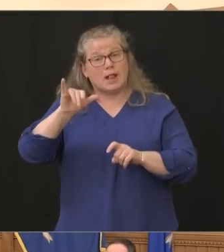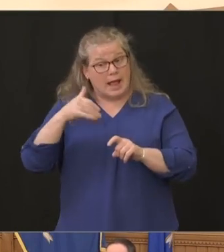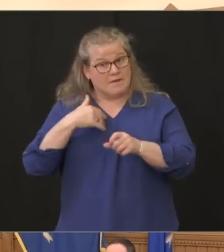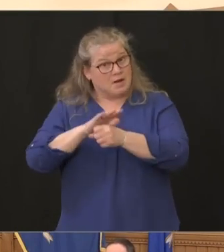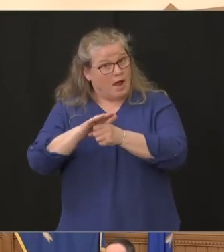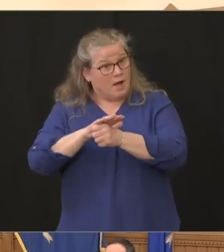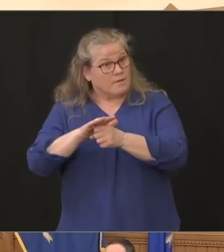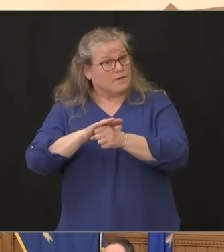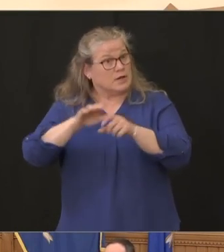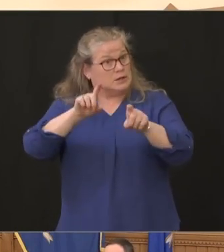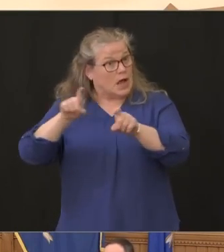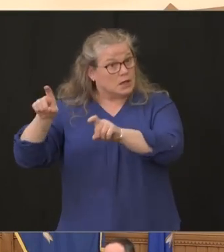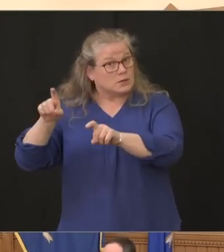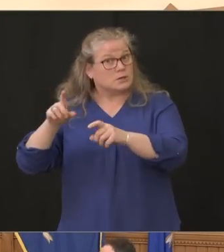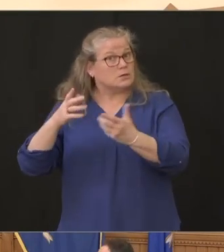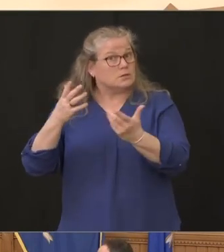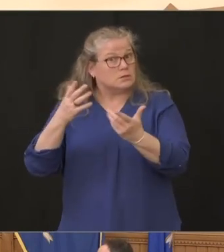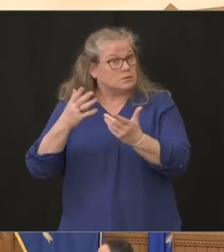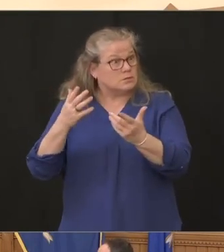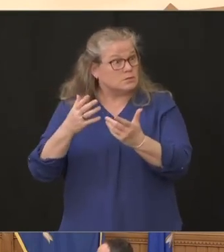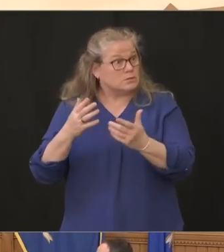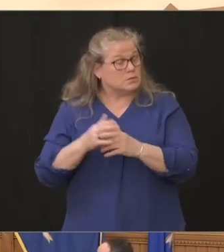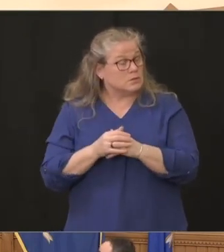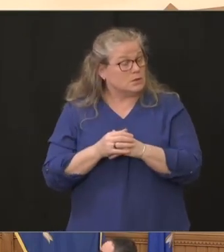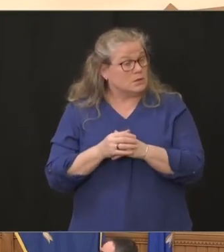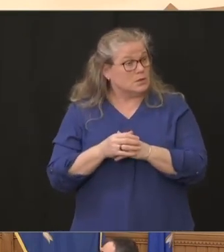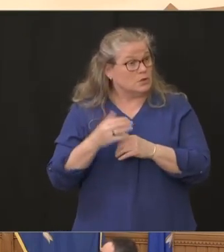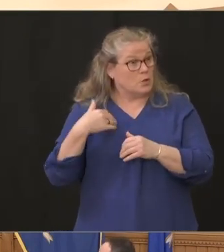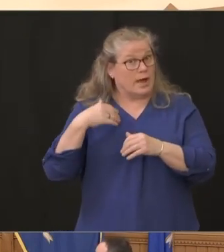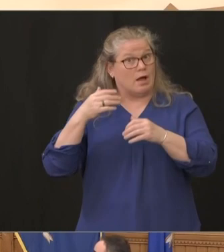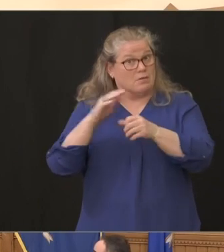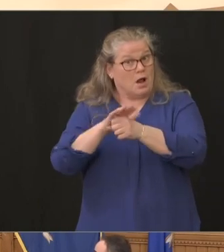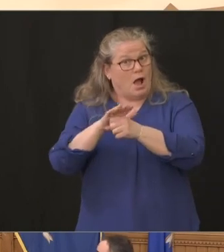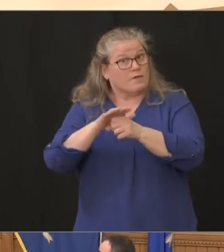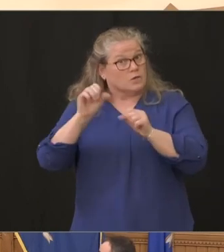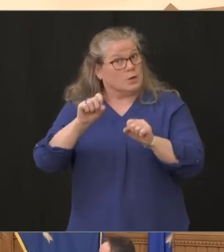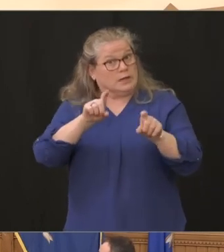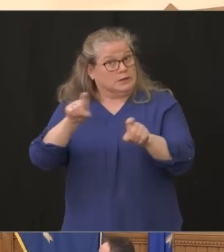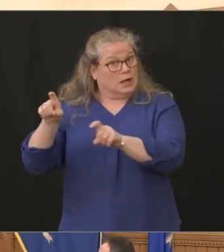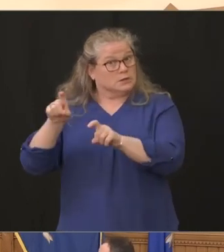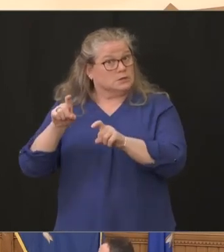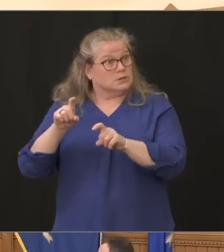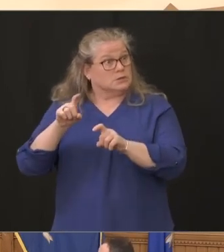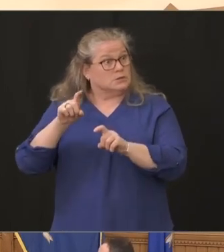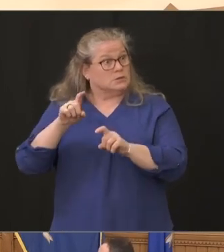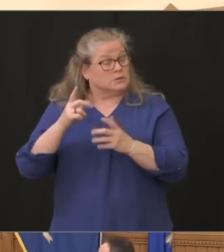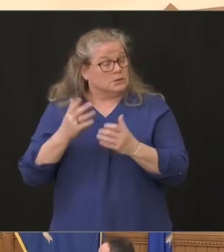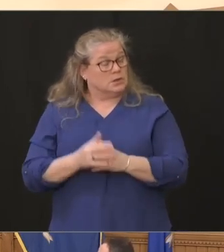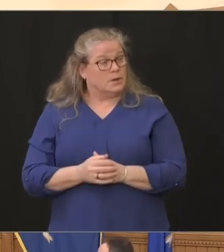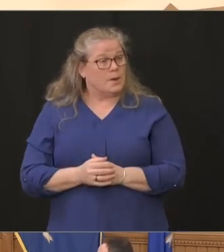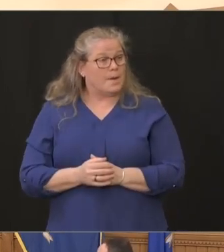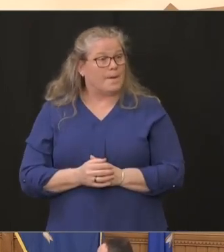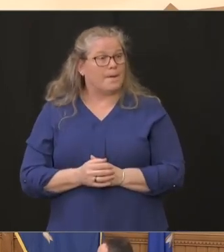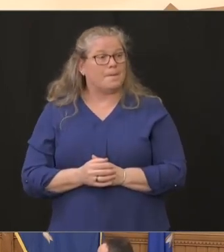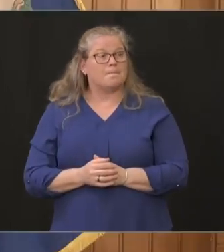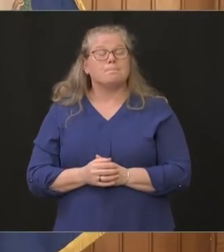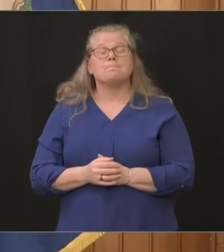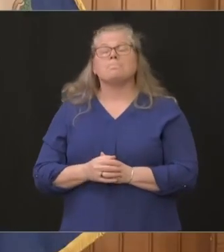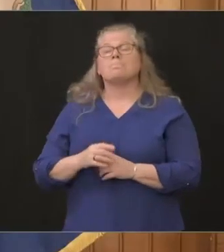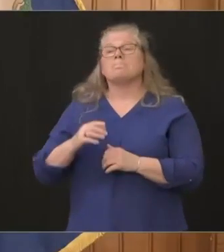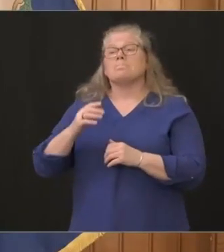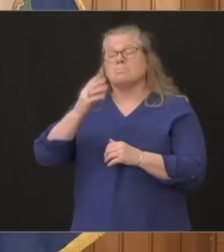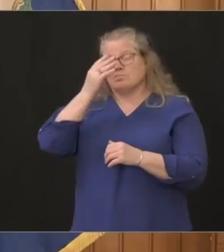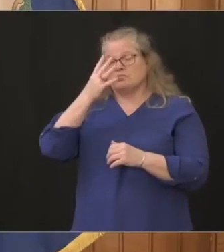but have we gotten more testing supplies so we can ramp up testing i can tell you for one they've changed the